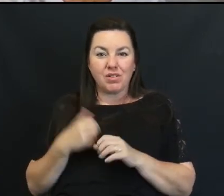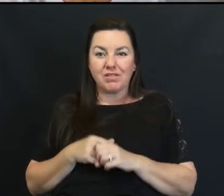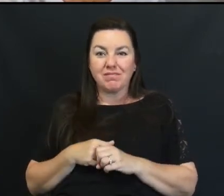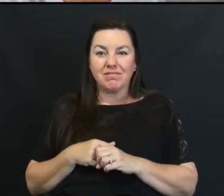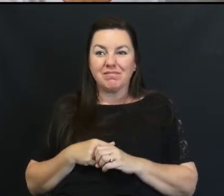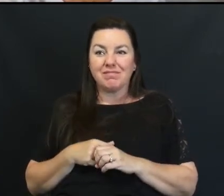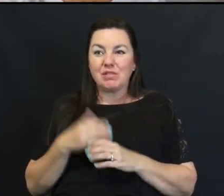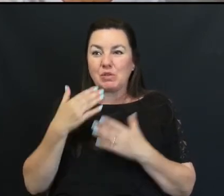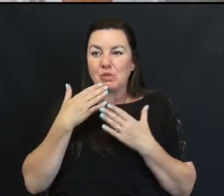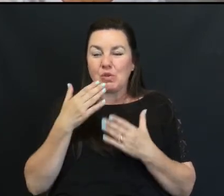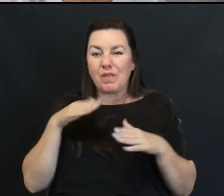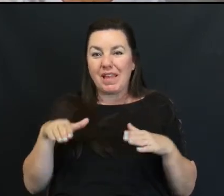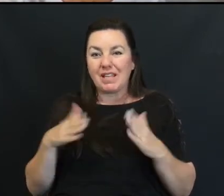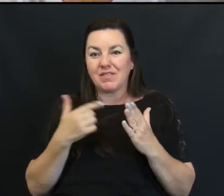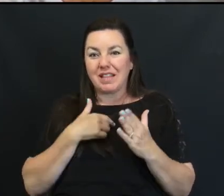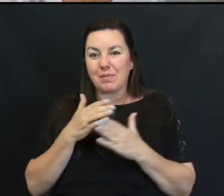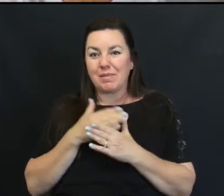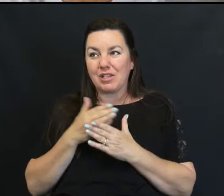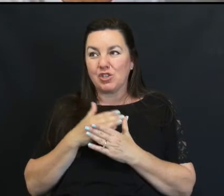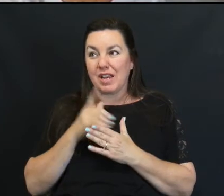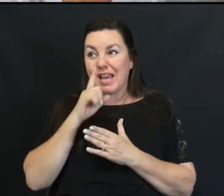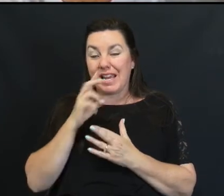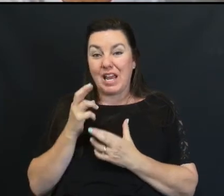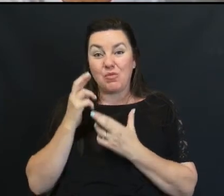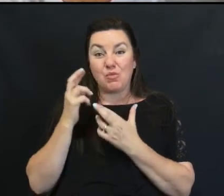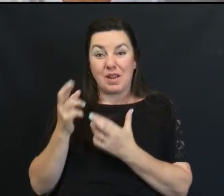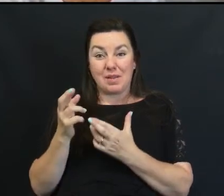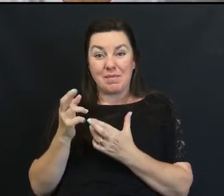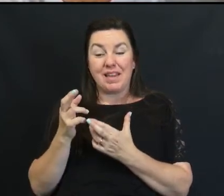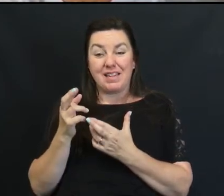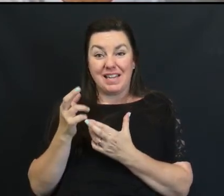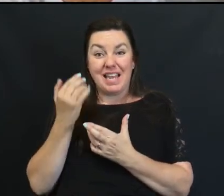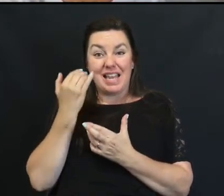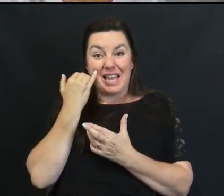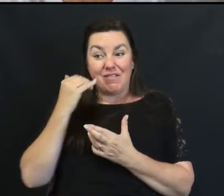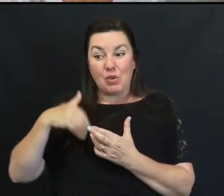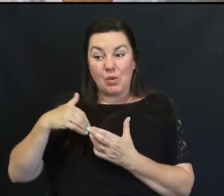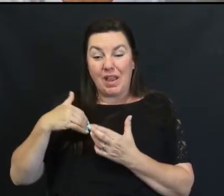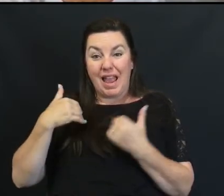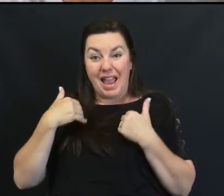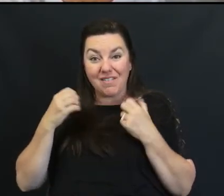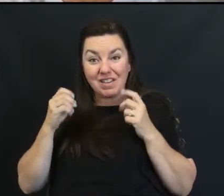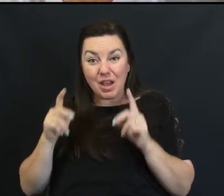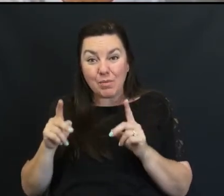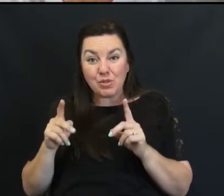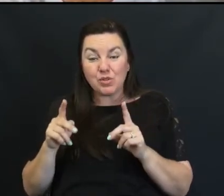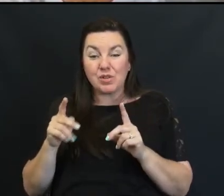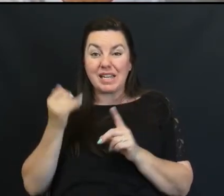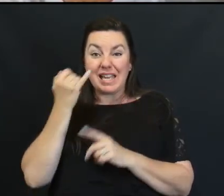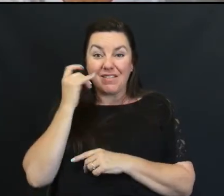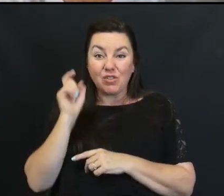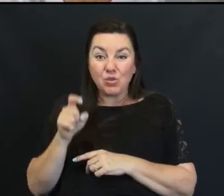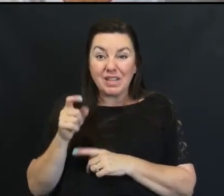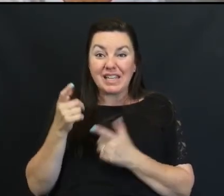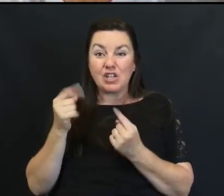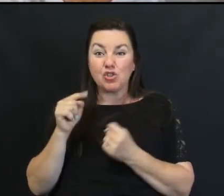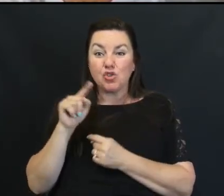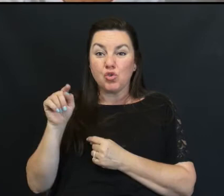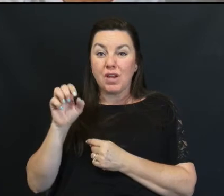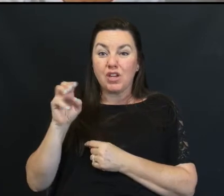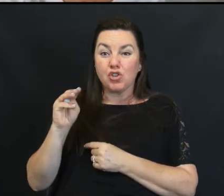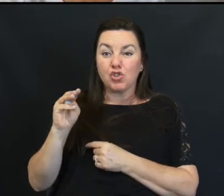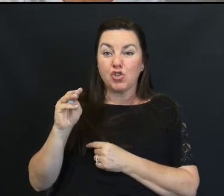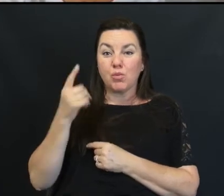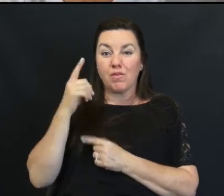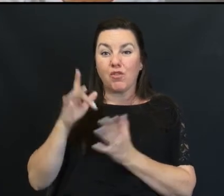So thanks for letting Me share And I highly Recommend that If you have an Opportunity If you need it Try Zoom